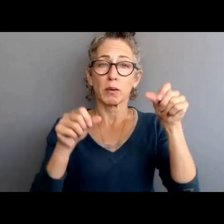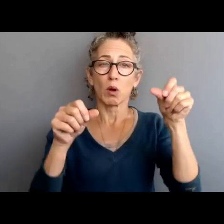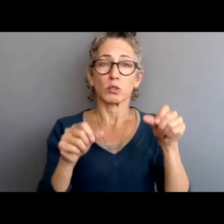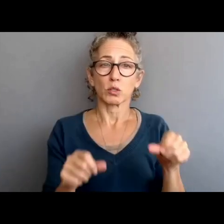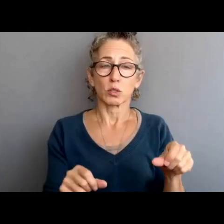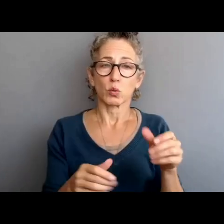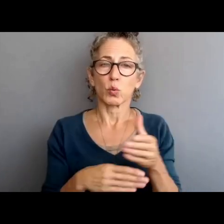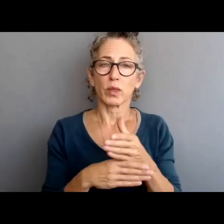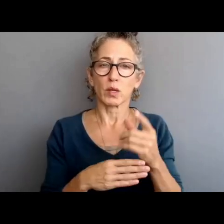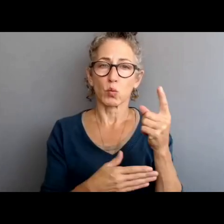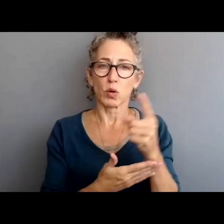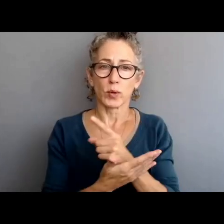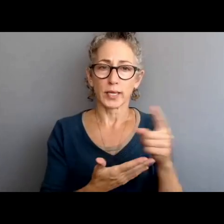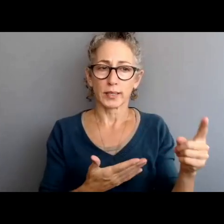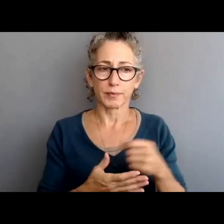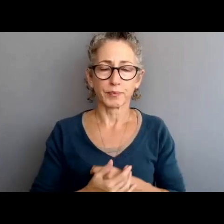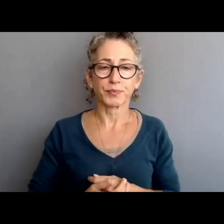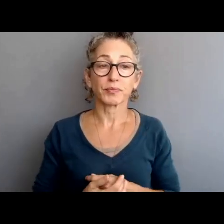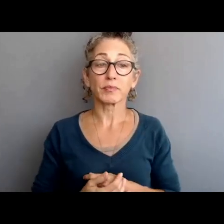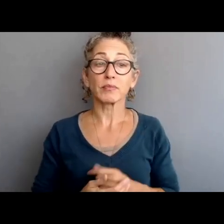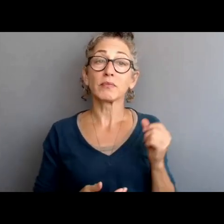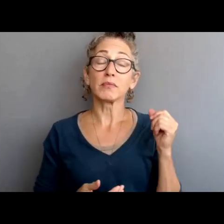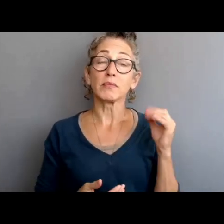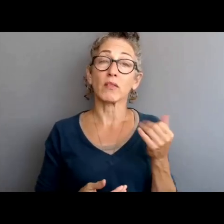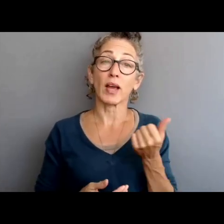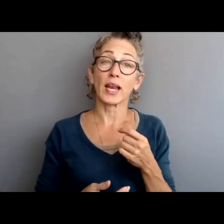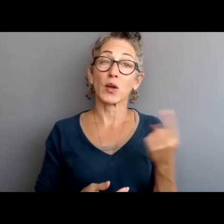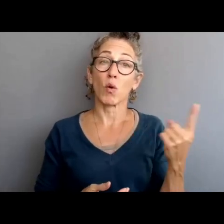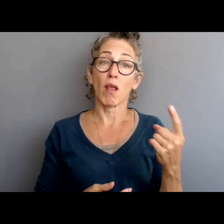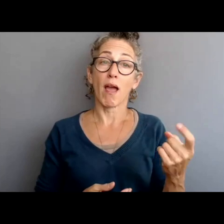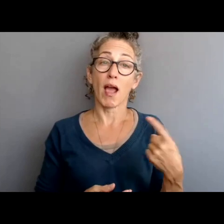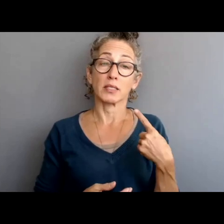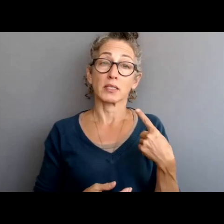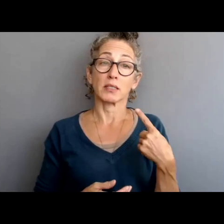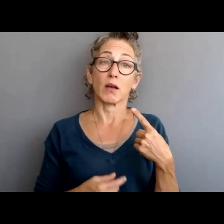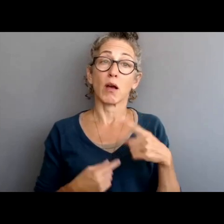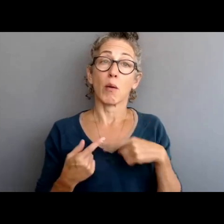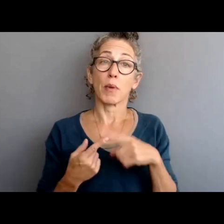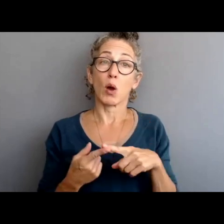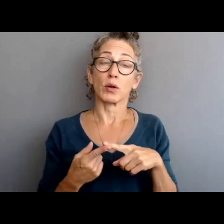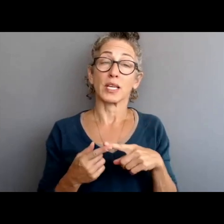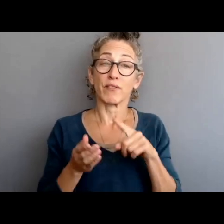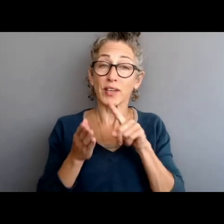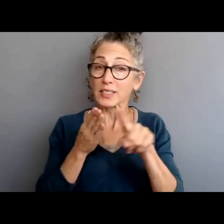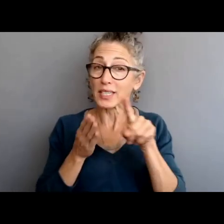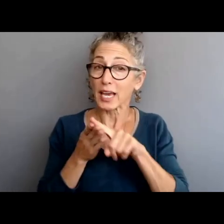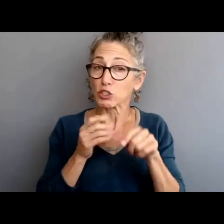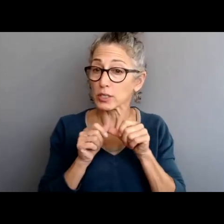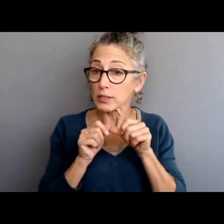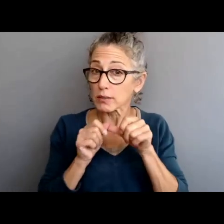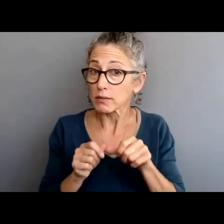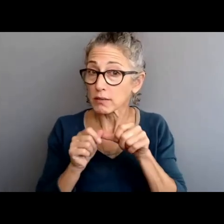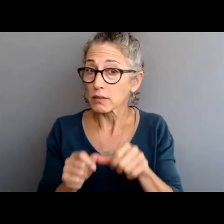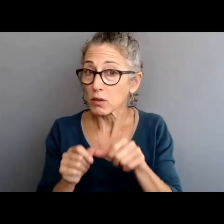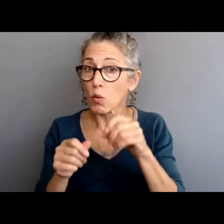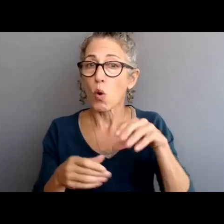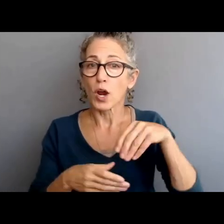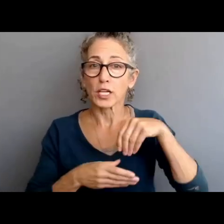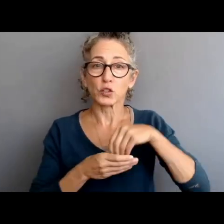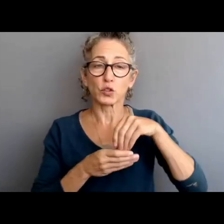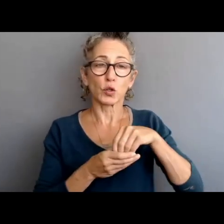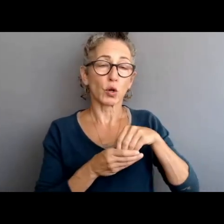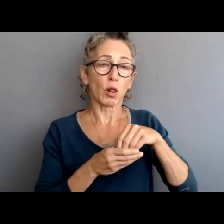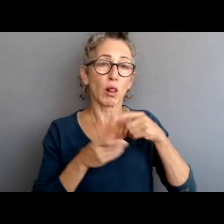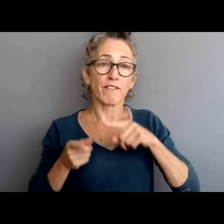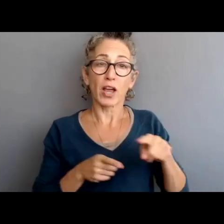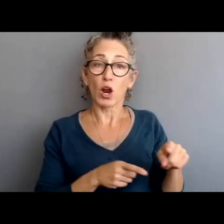webinar. If anyone poses a question regarding any ongoing investigations or any individual internal affairs matter, those questions